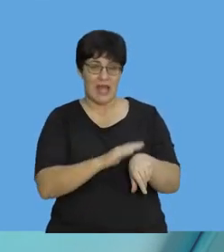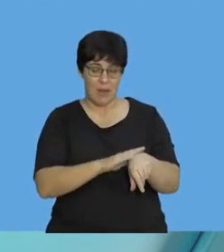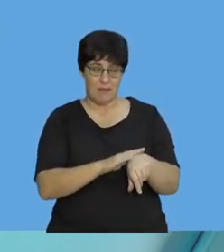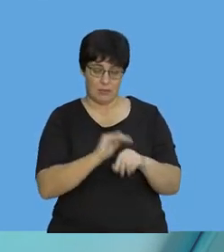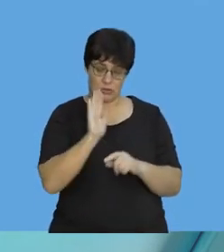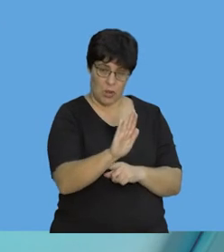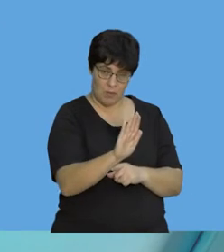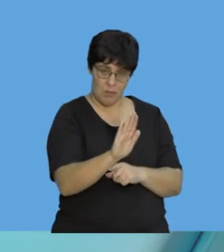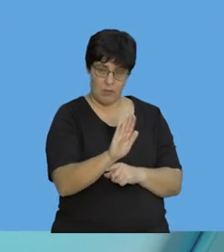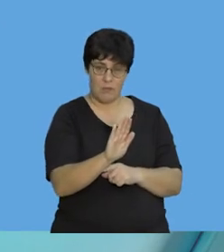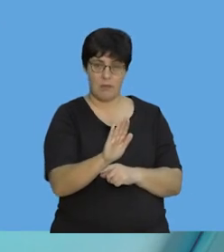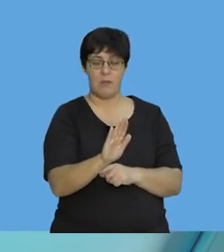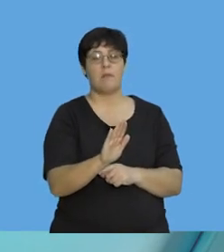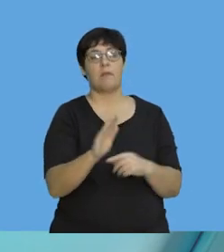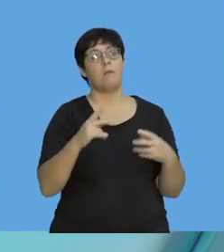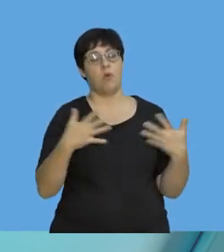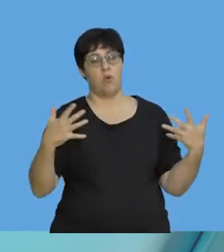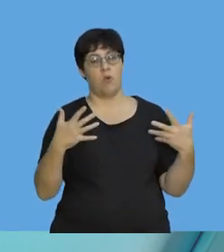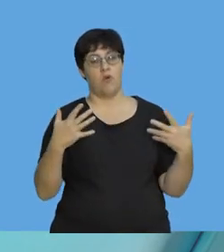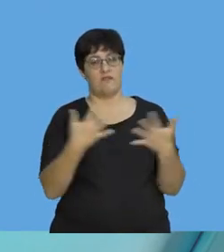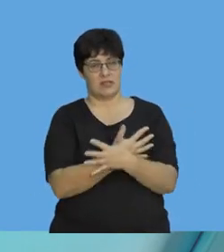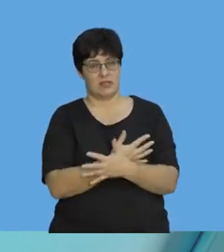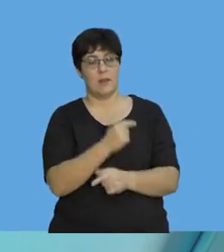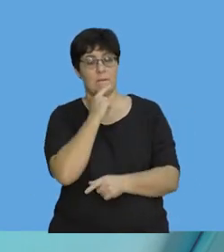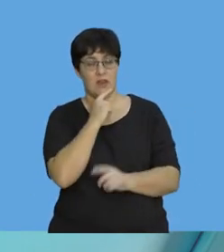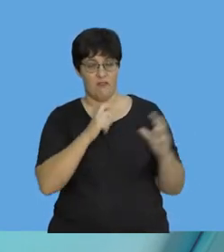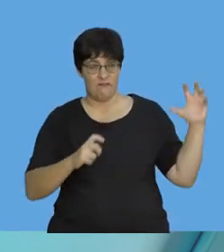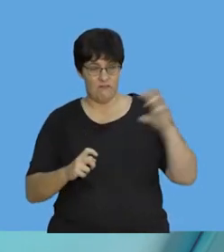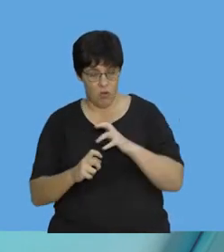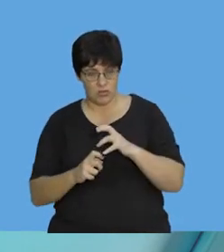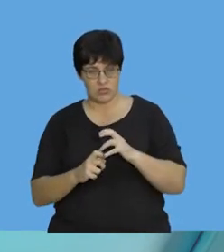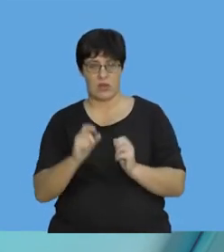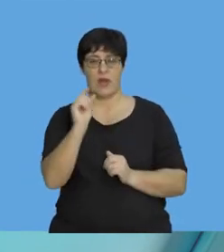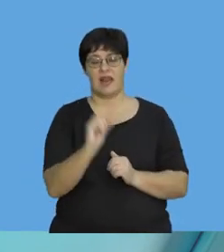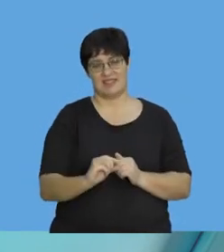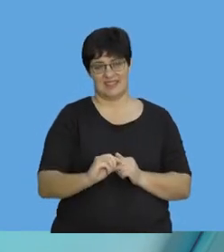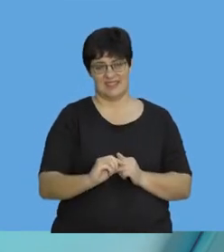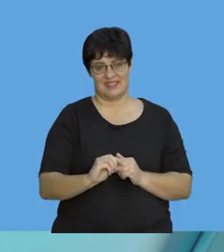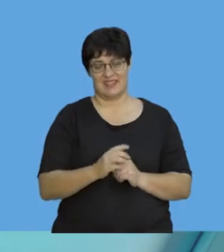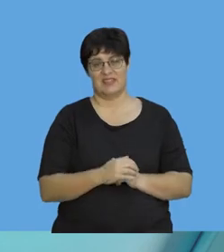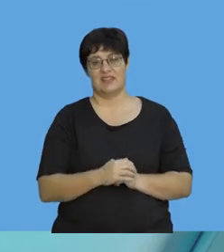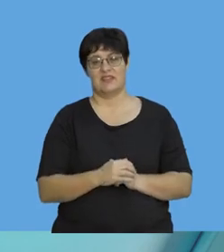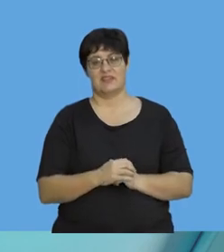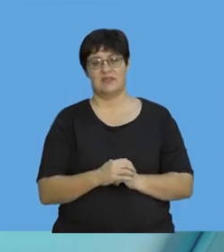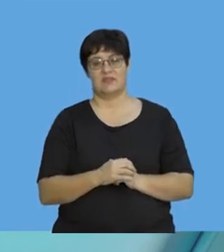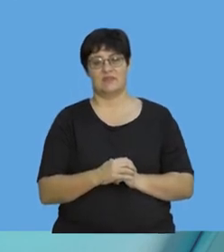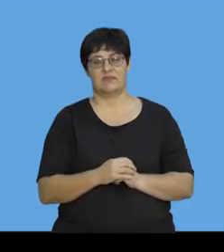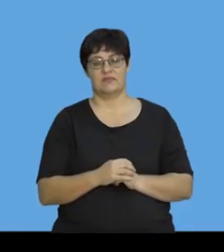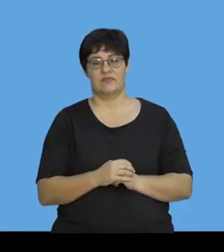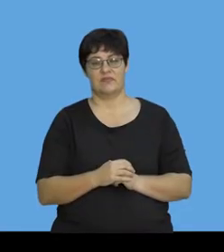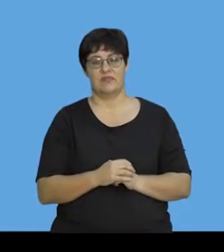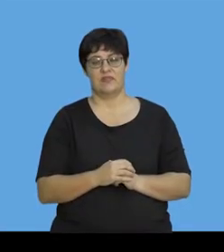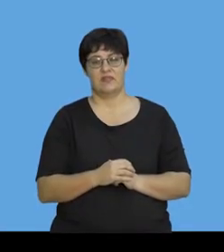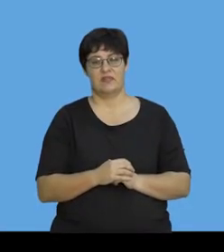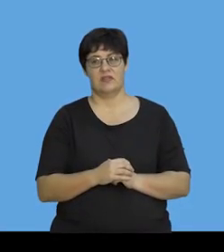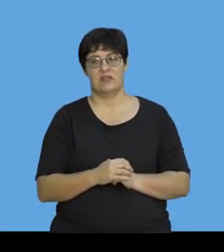stopping time. Because if we have a bigger stopping time, we'll experience a smaller force, which we are going to deal with. So, don't